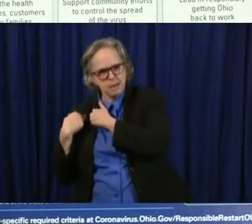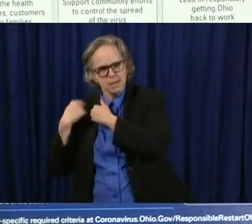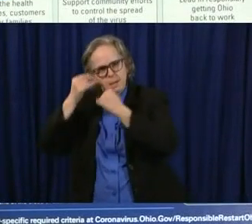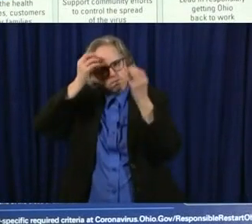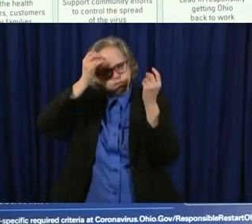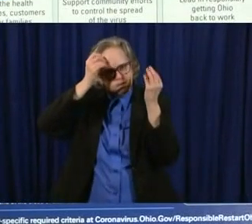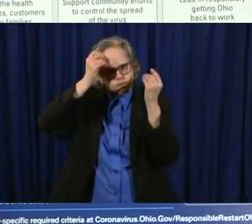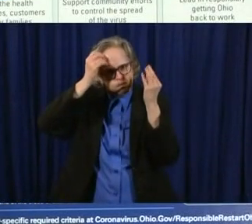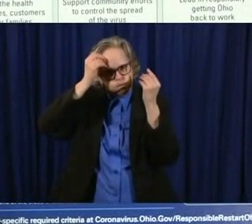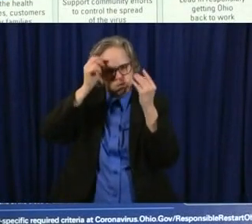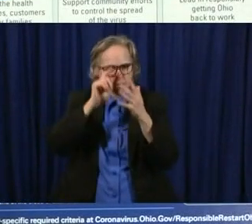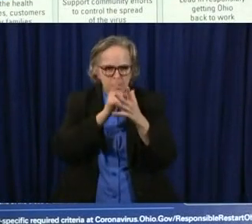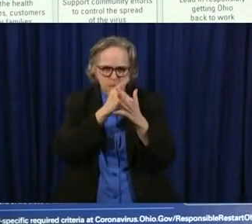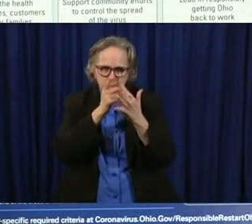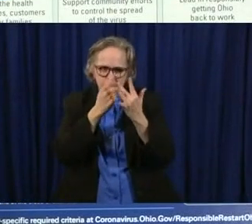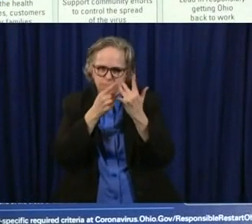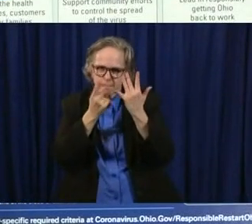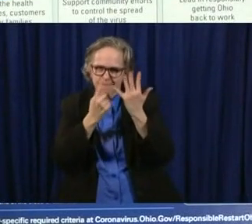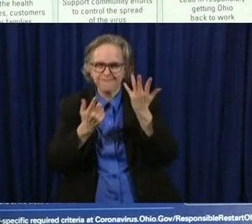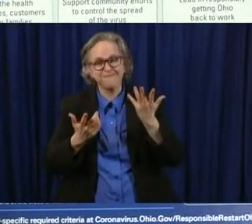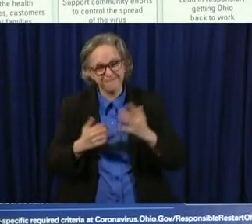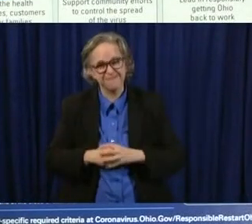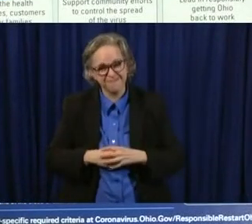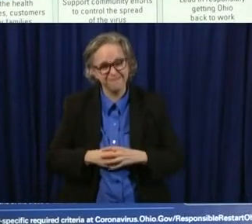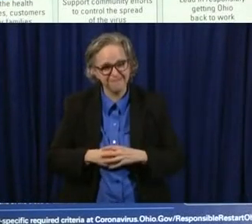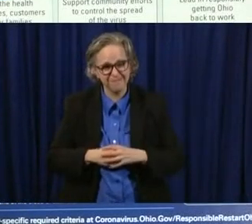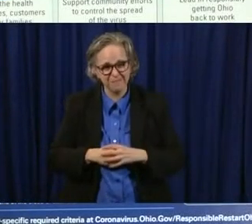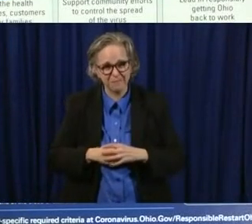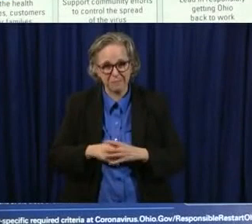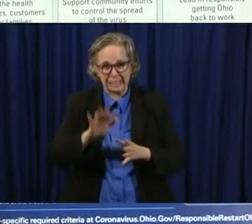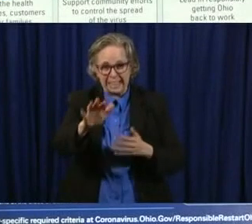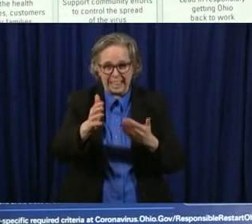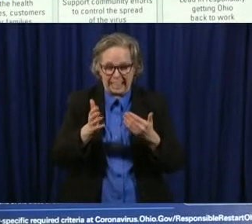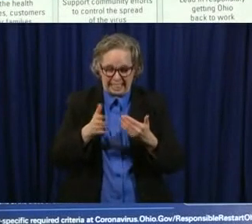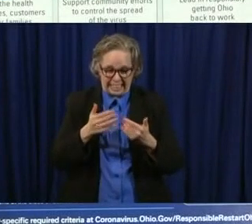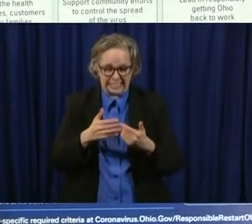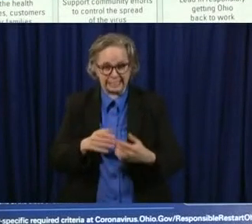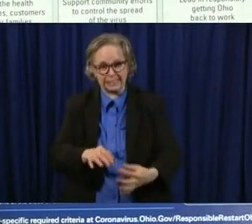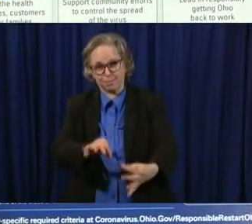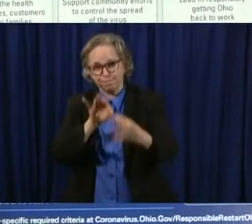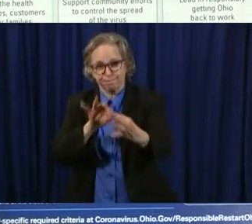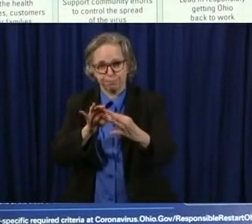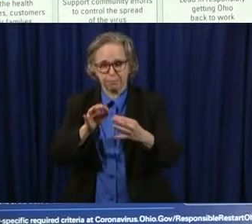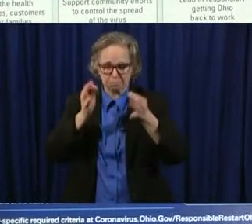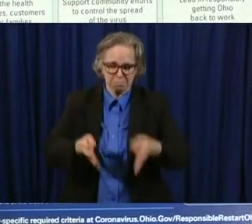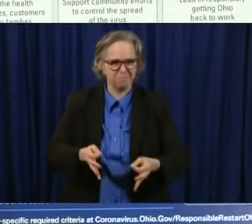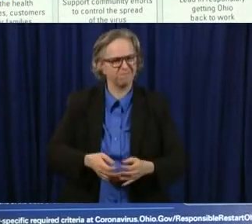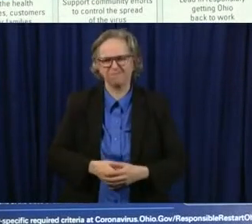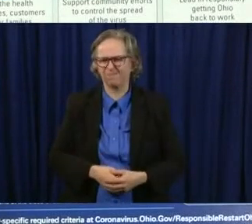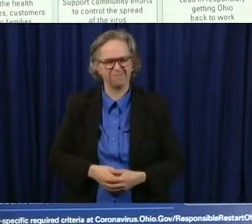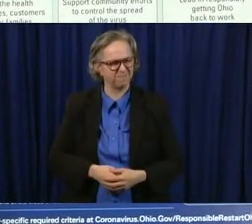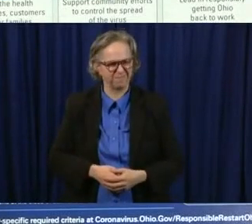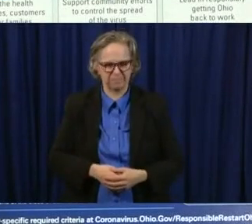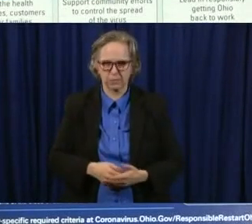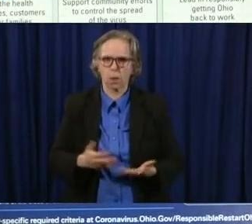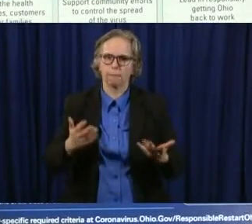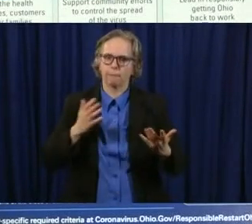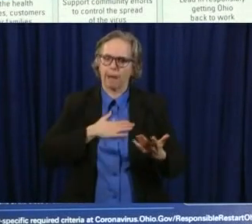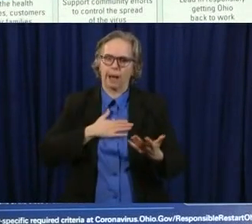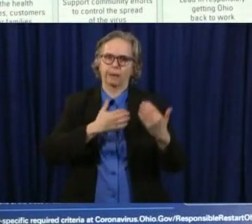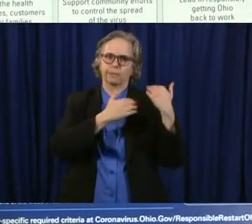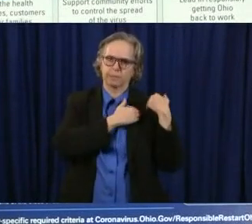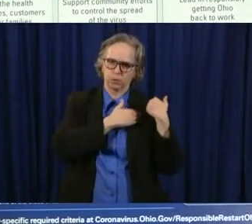this uh you know there's no there's no easy decision uh you try to balance all the things what we had going on